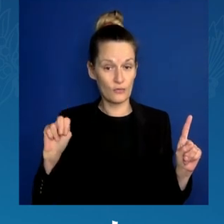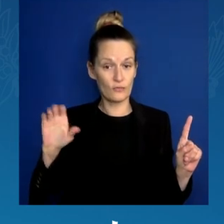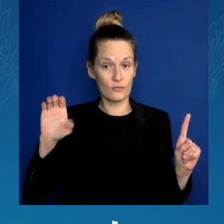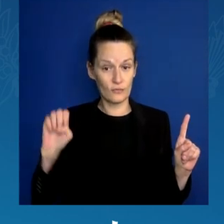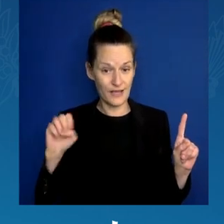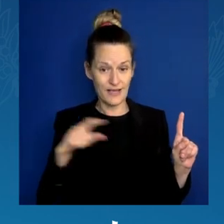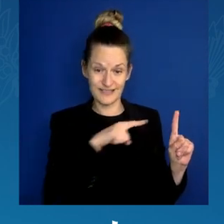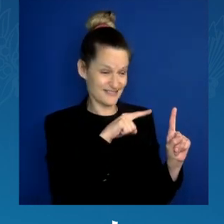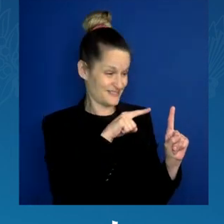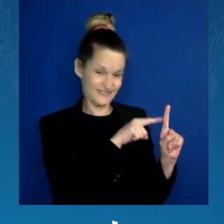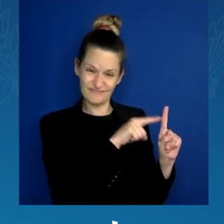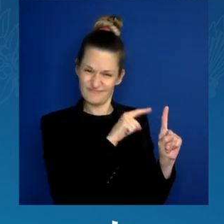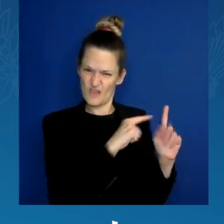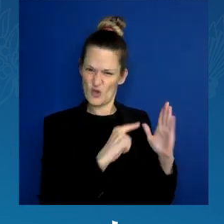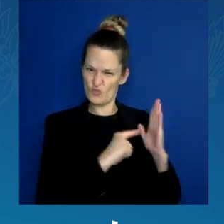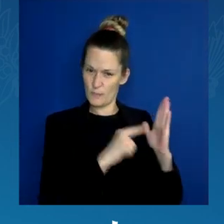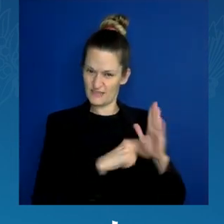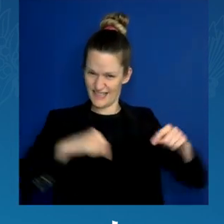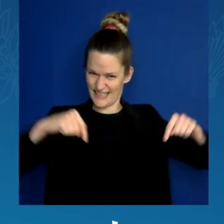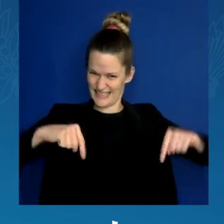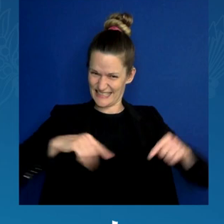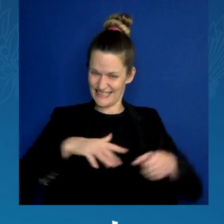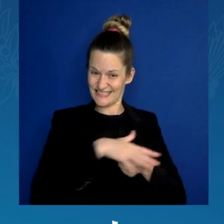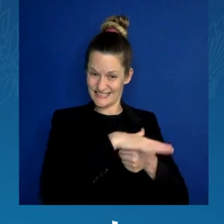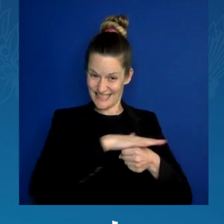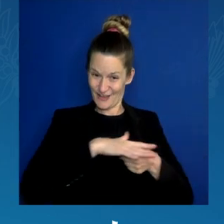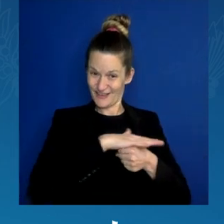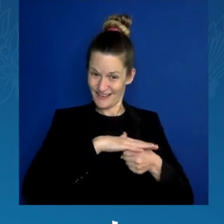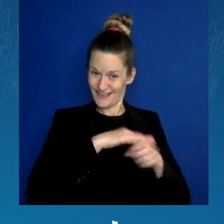Congresswoman Rashida Tlaib here with us today.